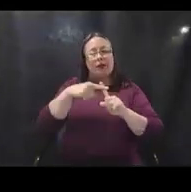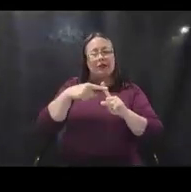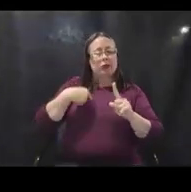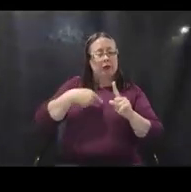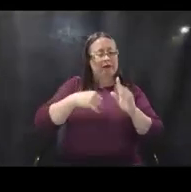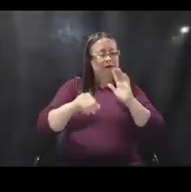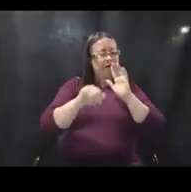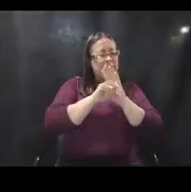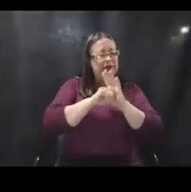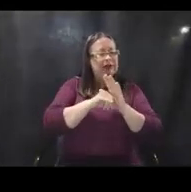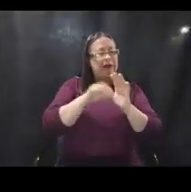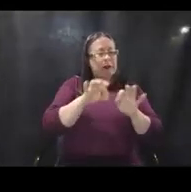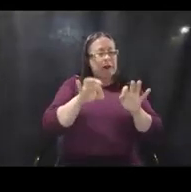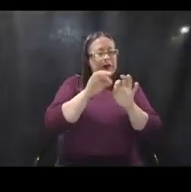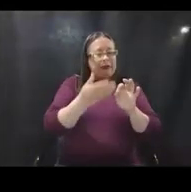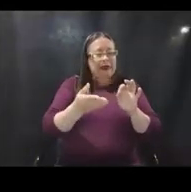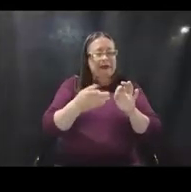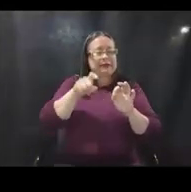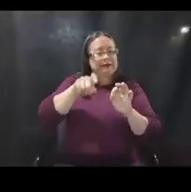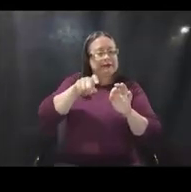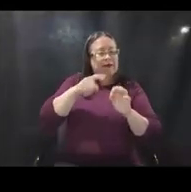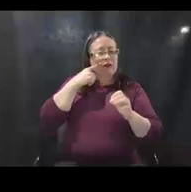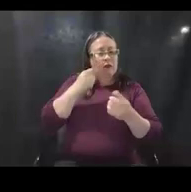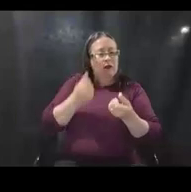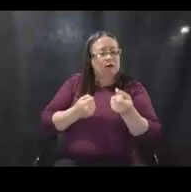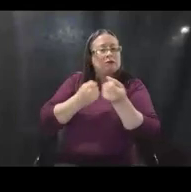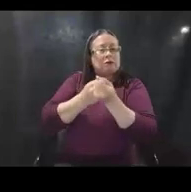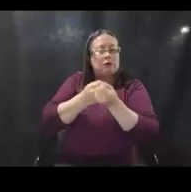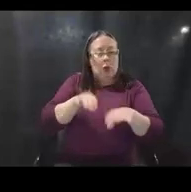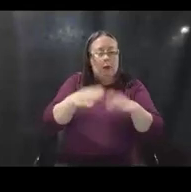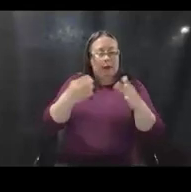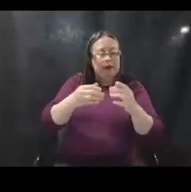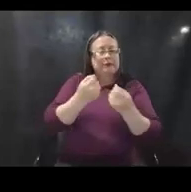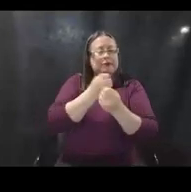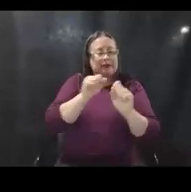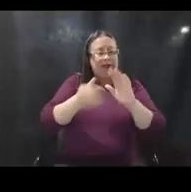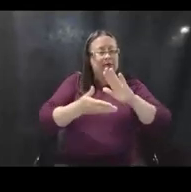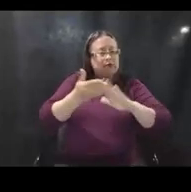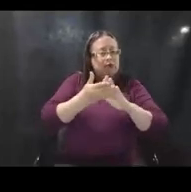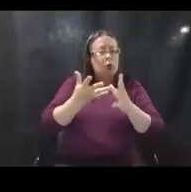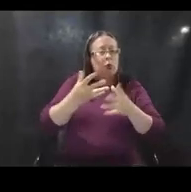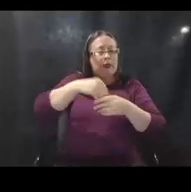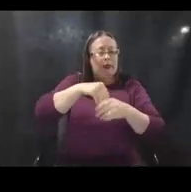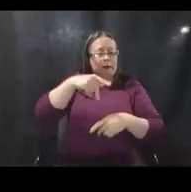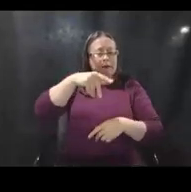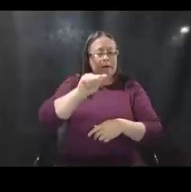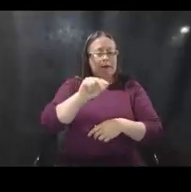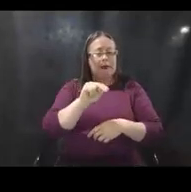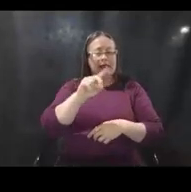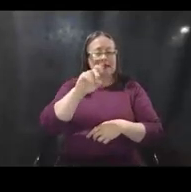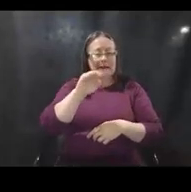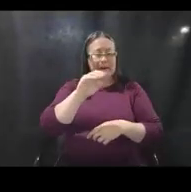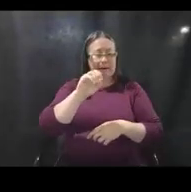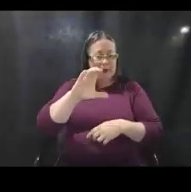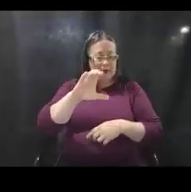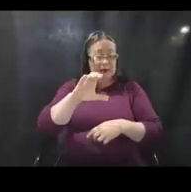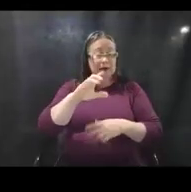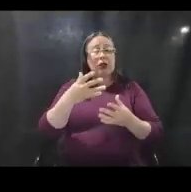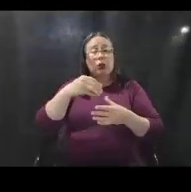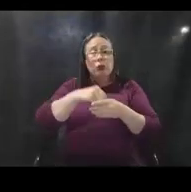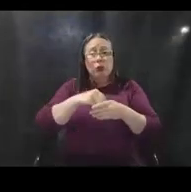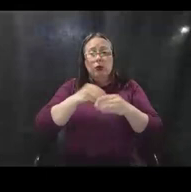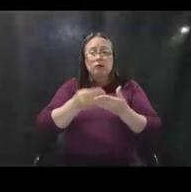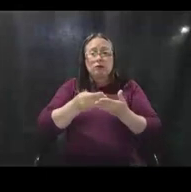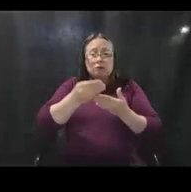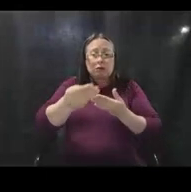as necessary to support opening and safely operating in a pandemic environment. And so that includes the purchase and distribution